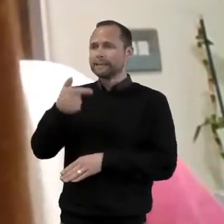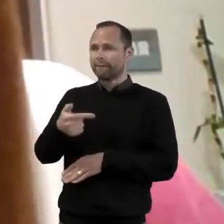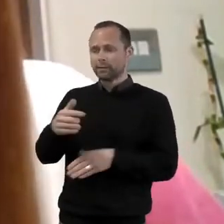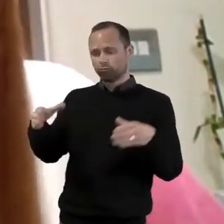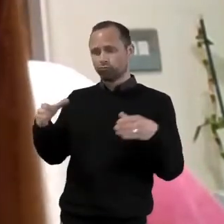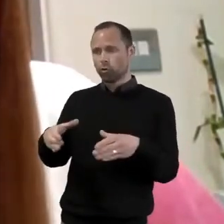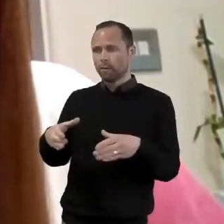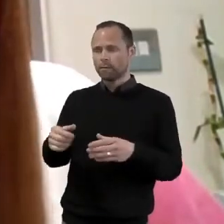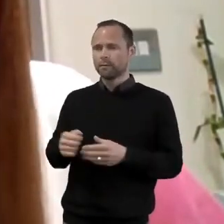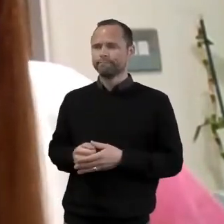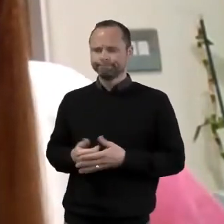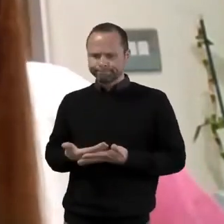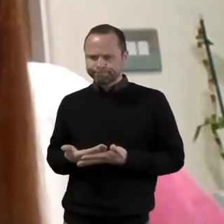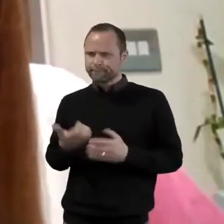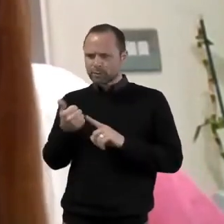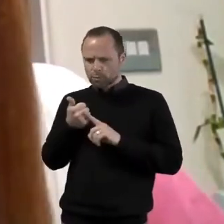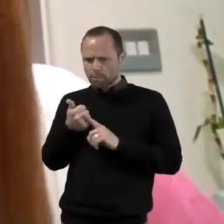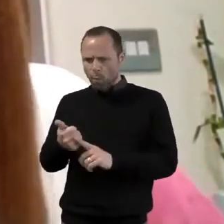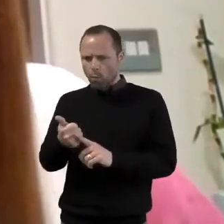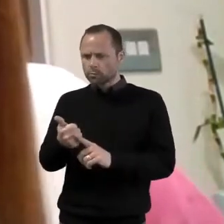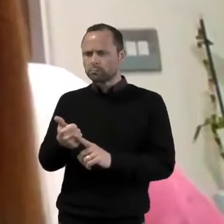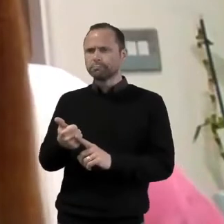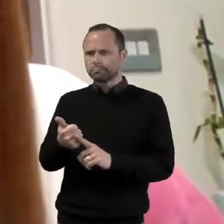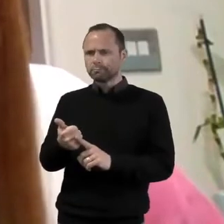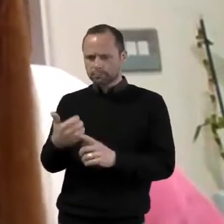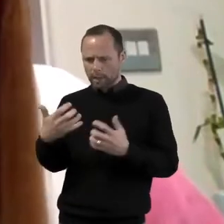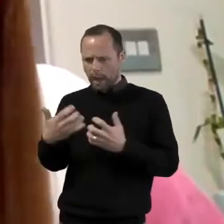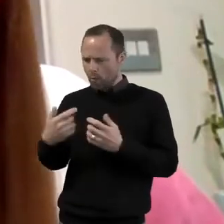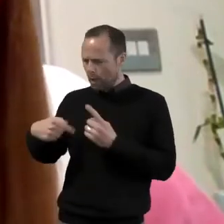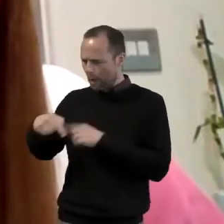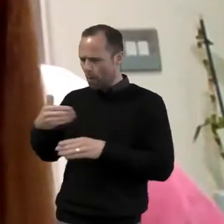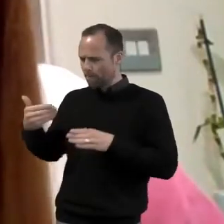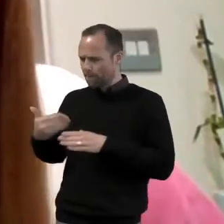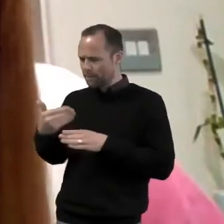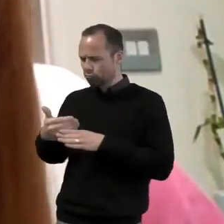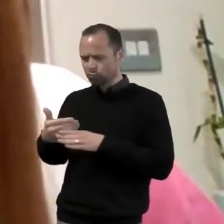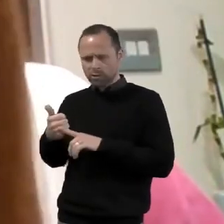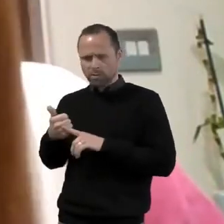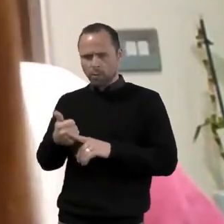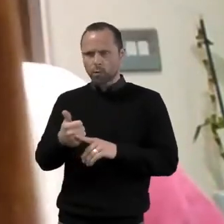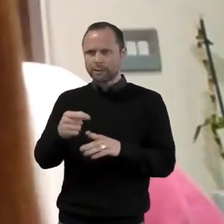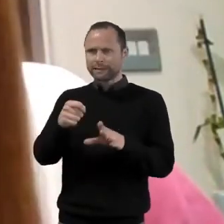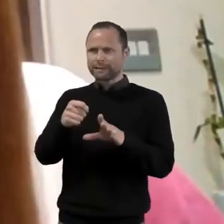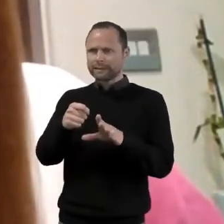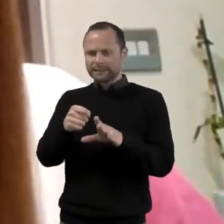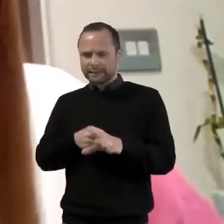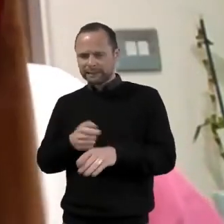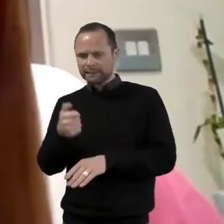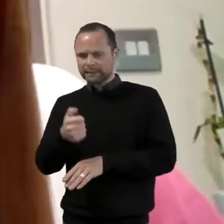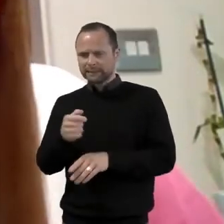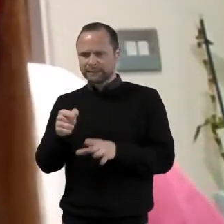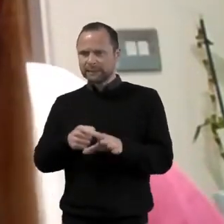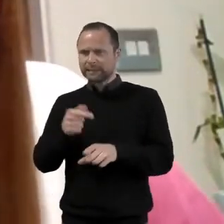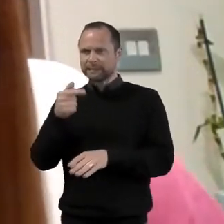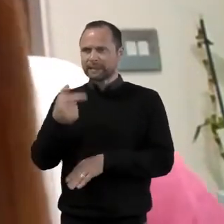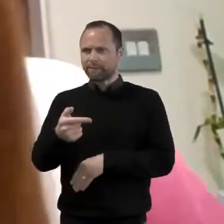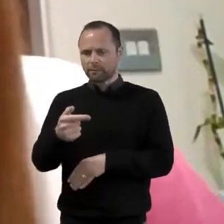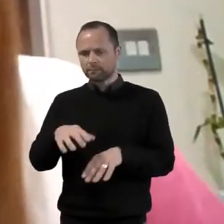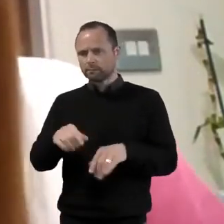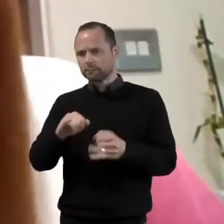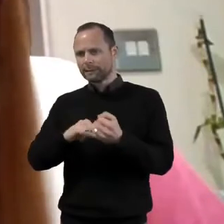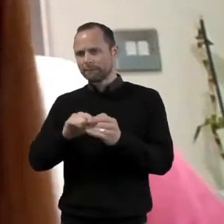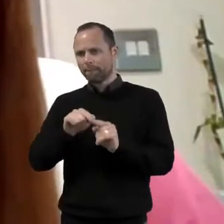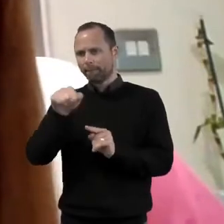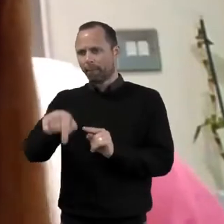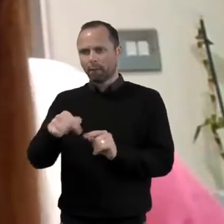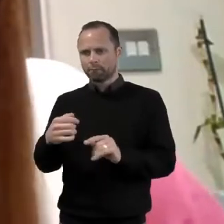program incorporate support for the transitional stage for our year sixes to year sevens this September? It's